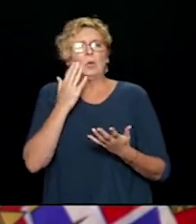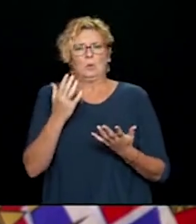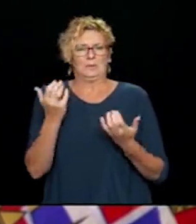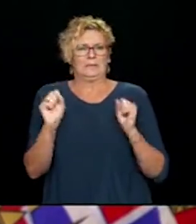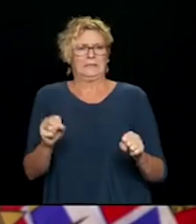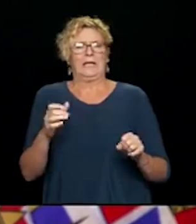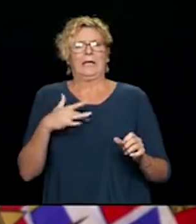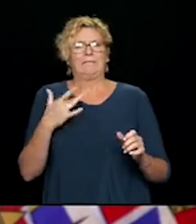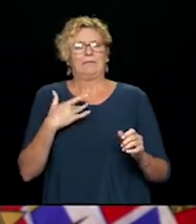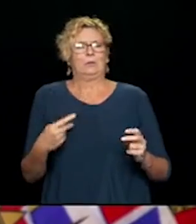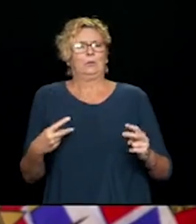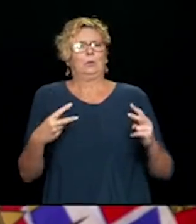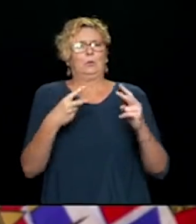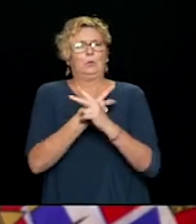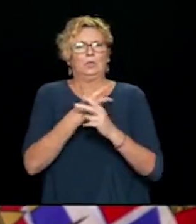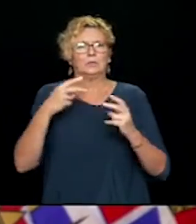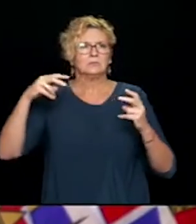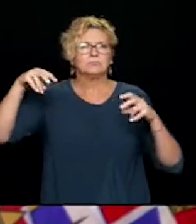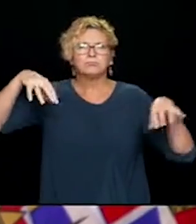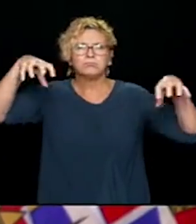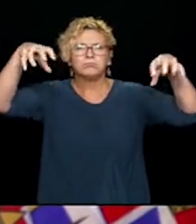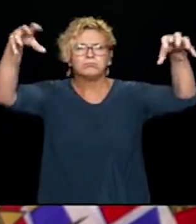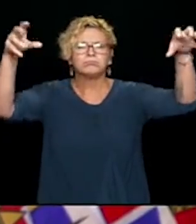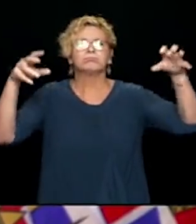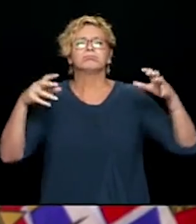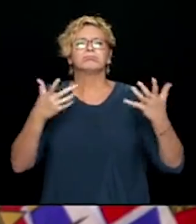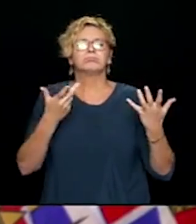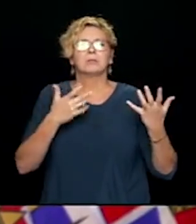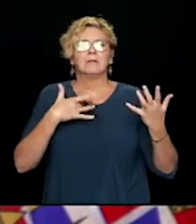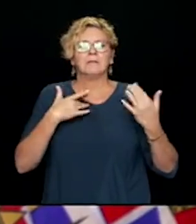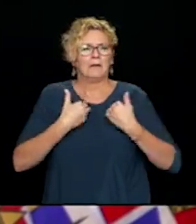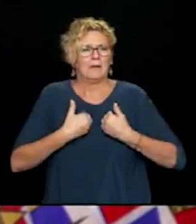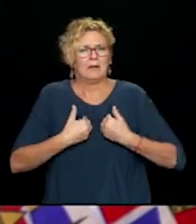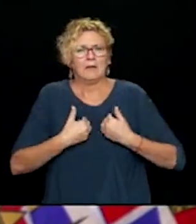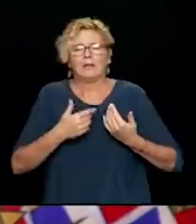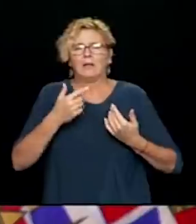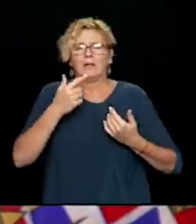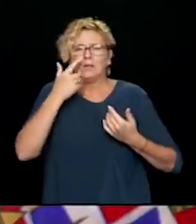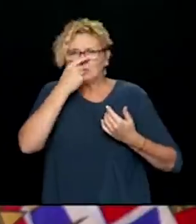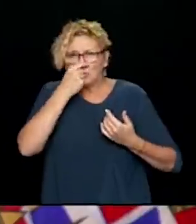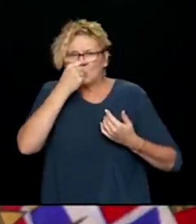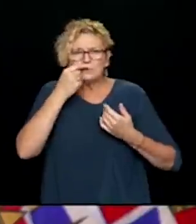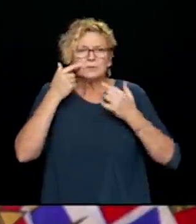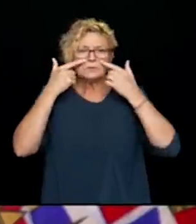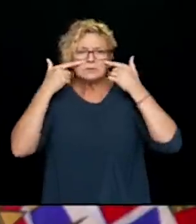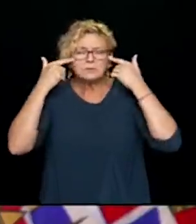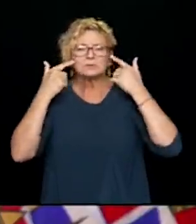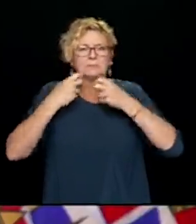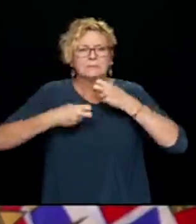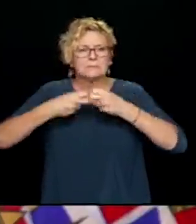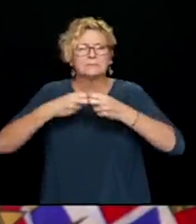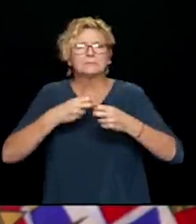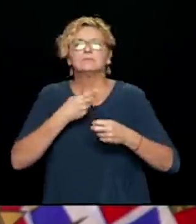in it that cause irritation to the nose, to the throat and to the lungs. And particularly affects people who are very young